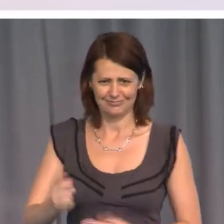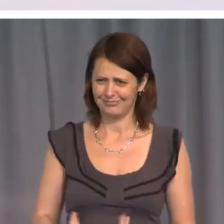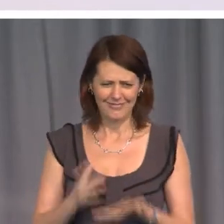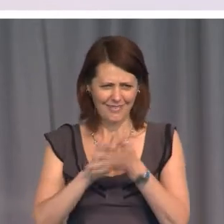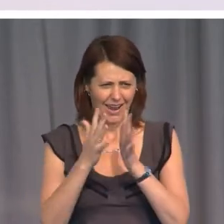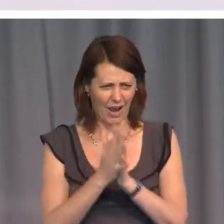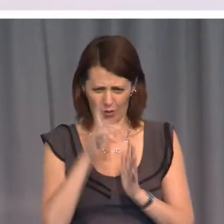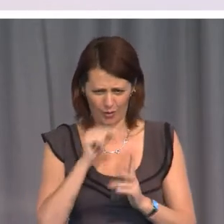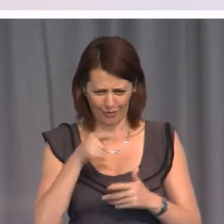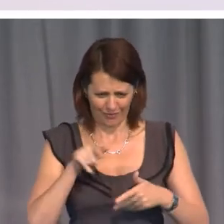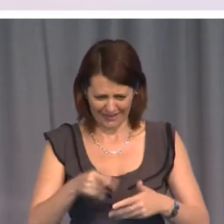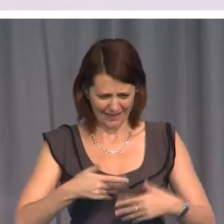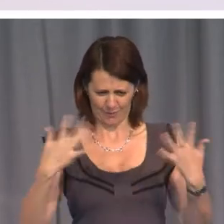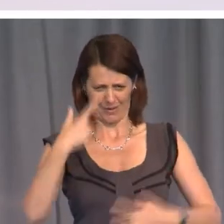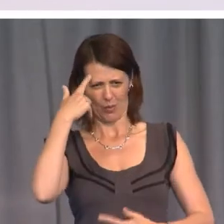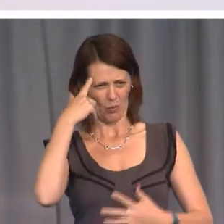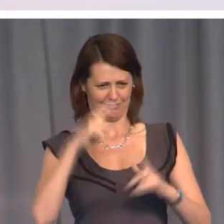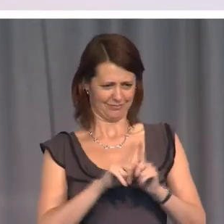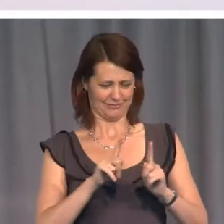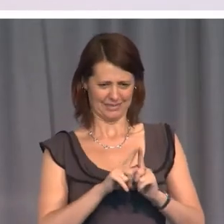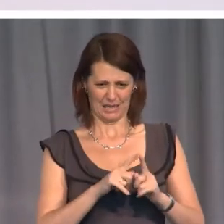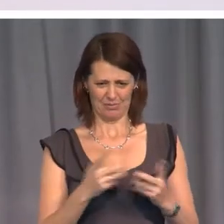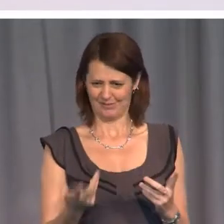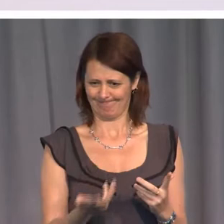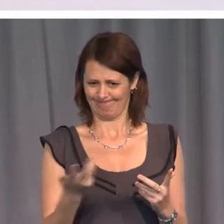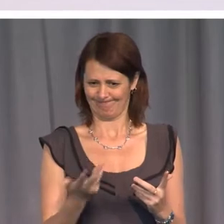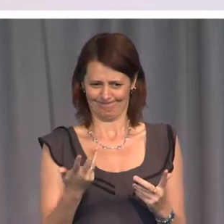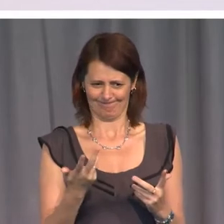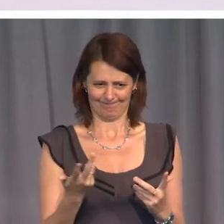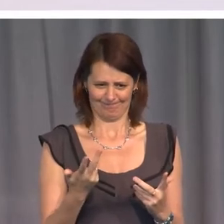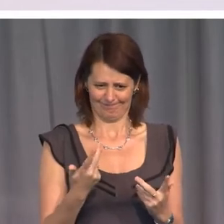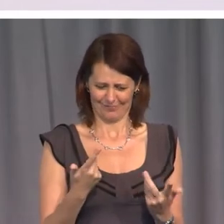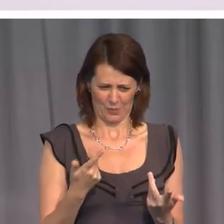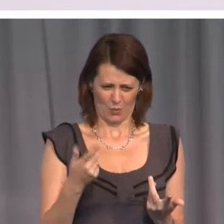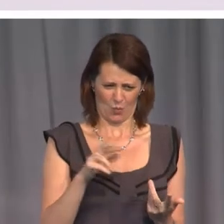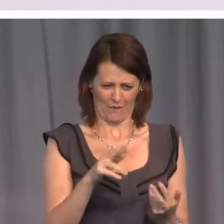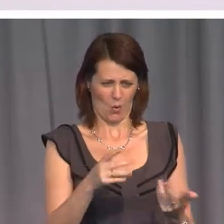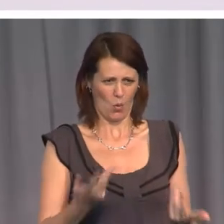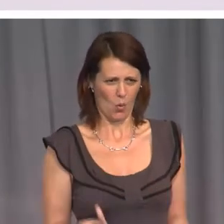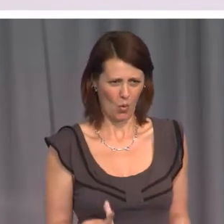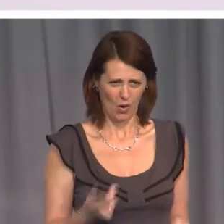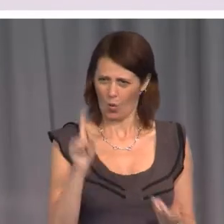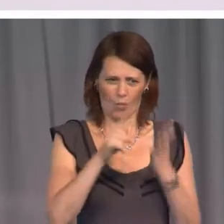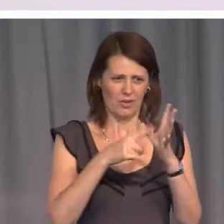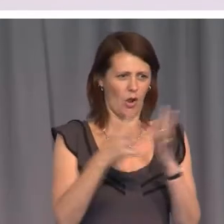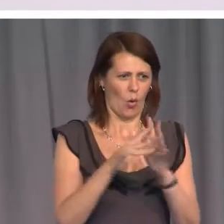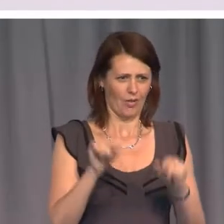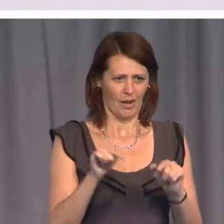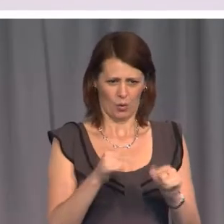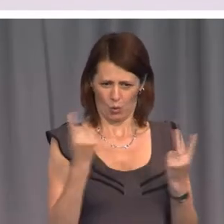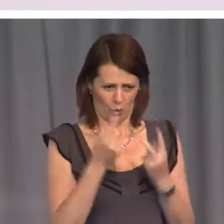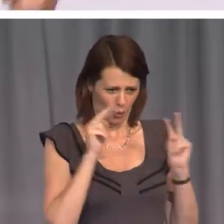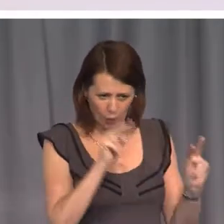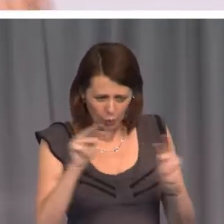ever be thought of? To be capable? What, what's the law here? What's the, who guards?